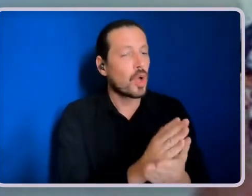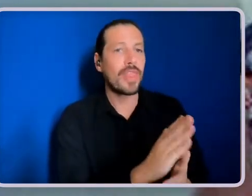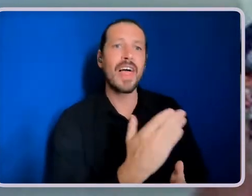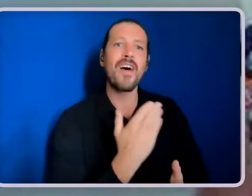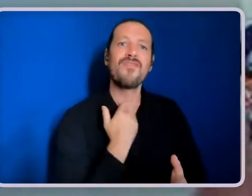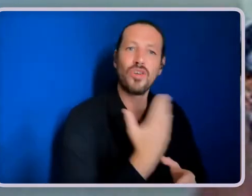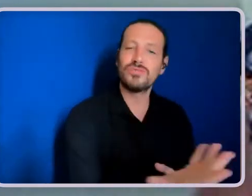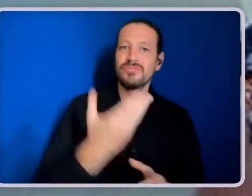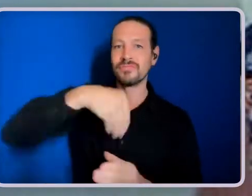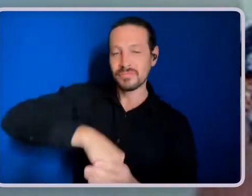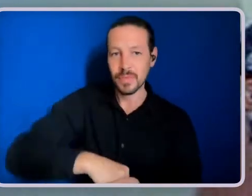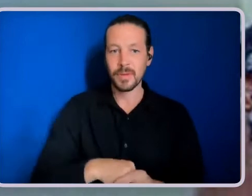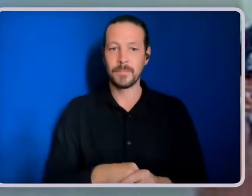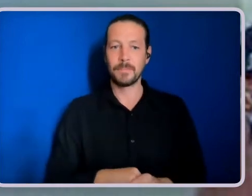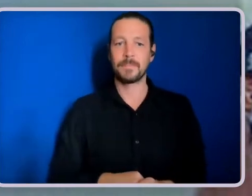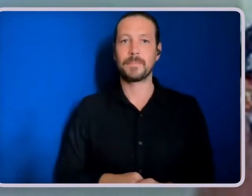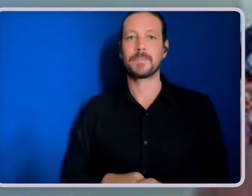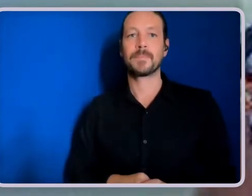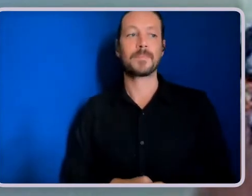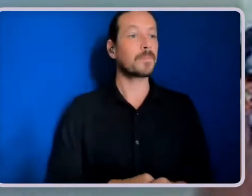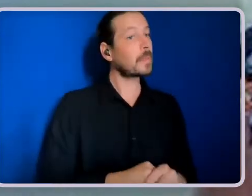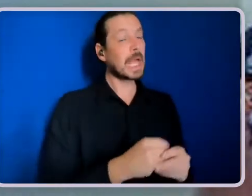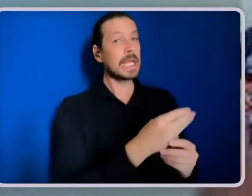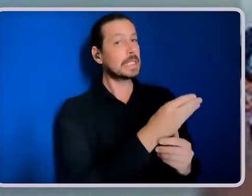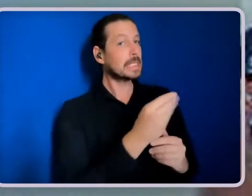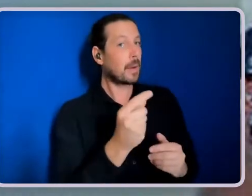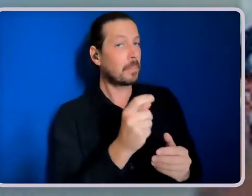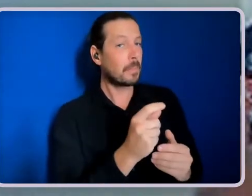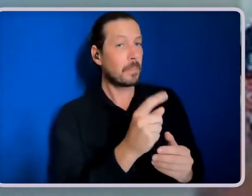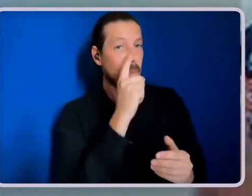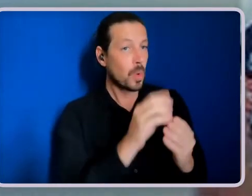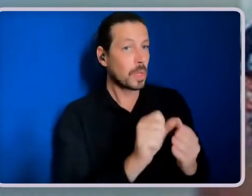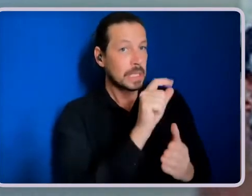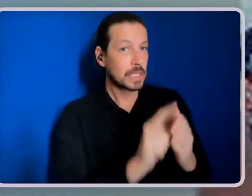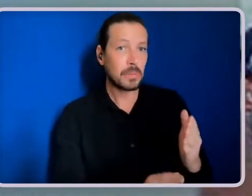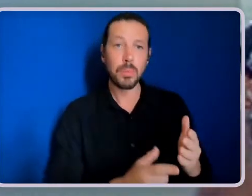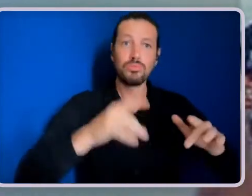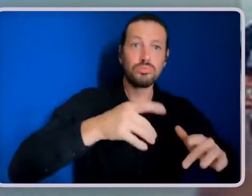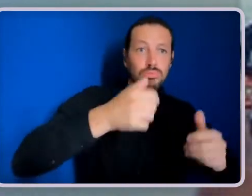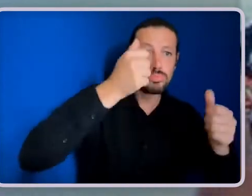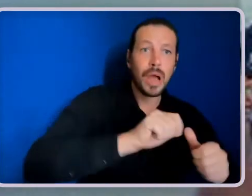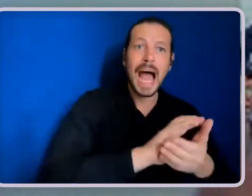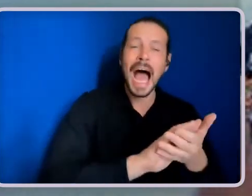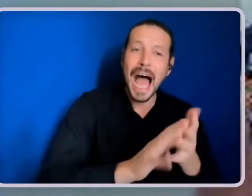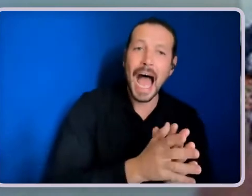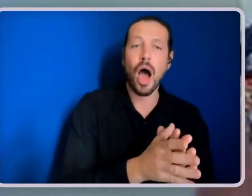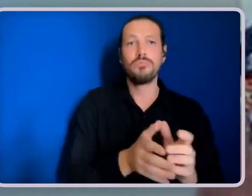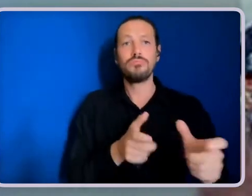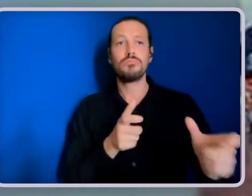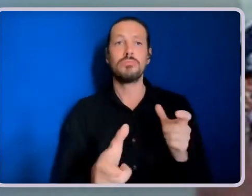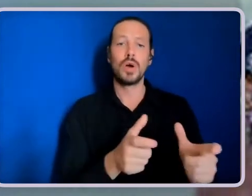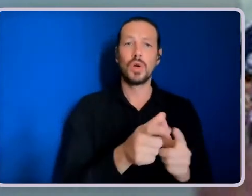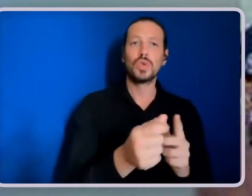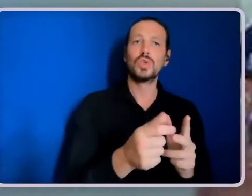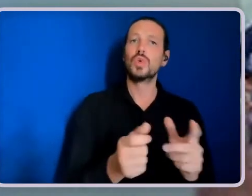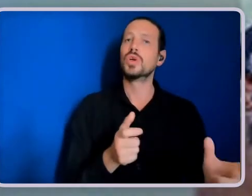However, skilling up people with disabilities to utilise choice and control takes time, and is not currently recognised